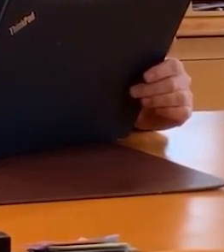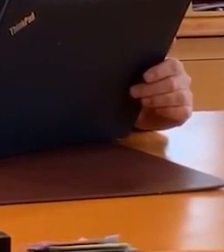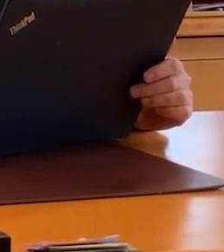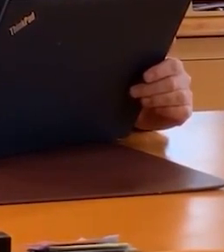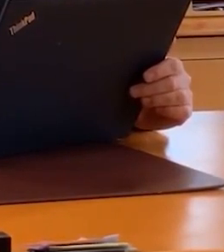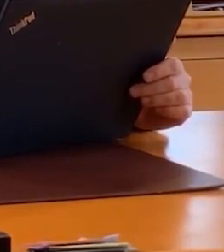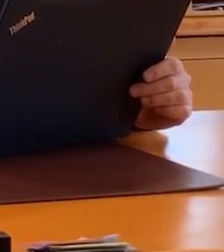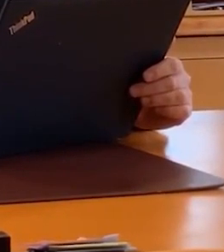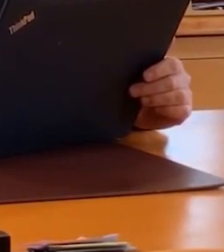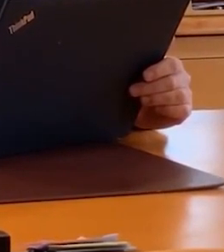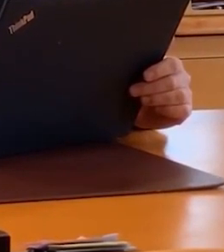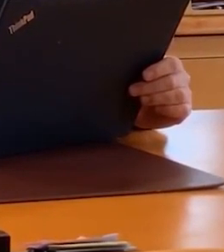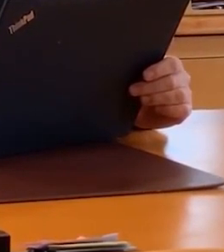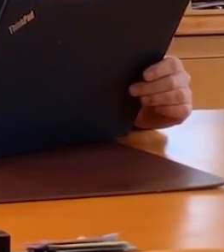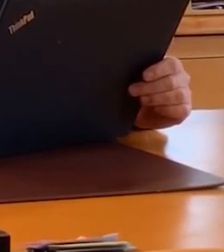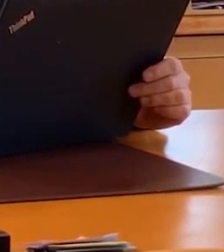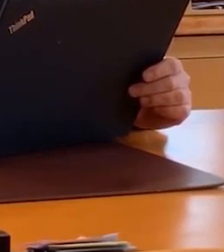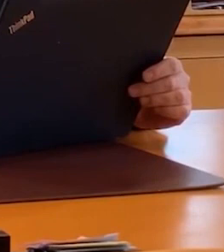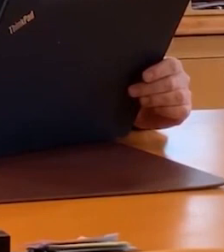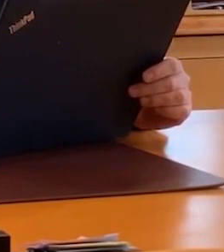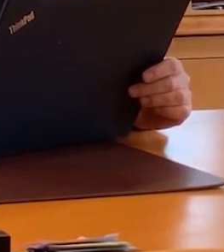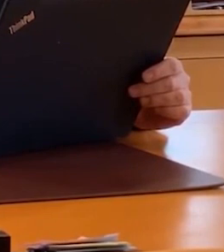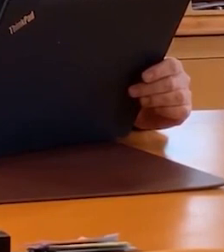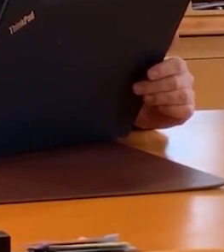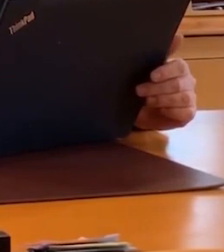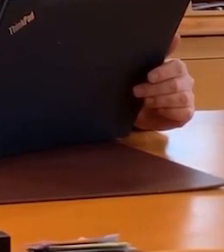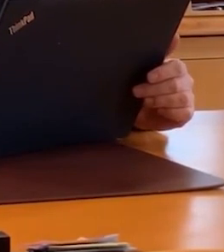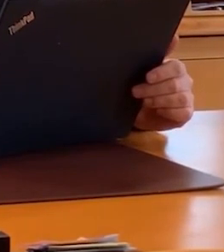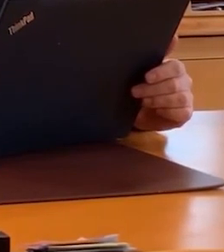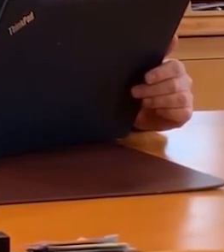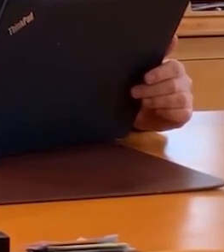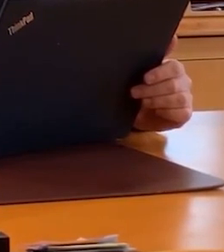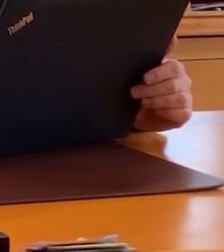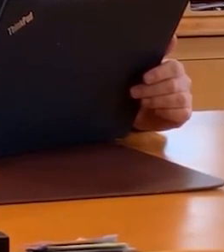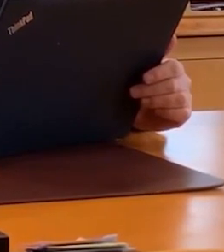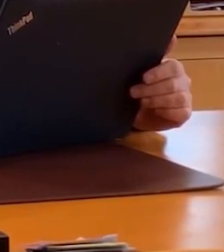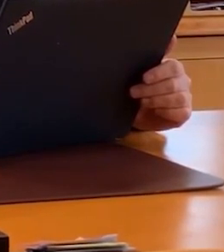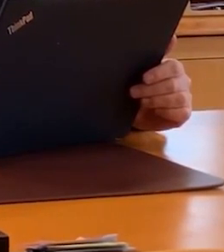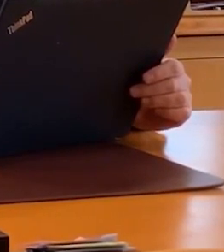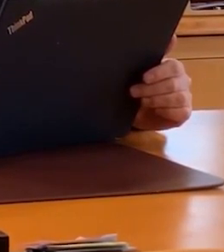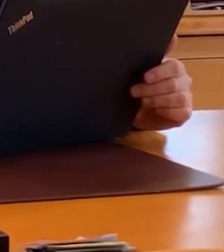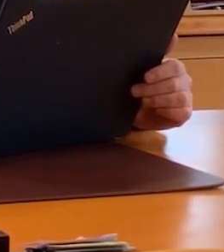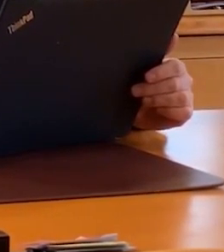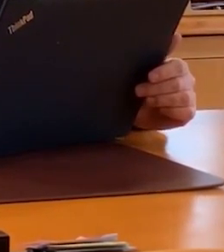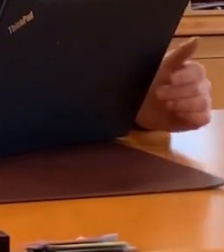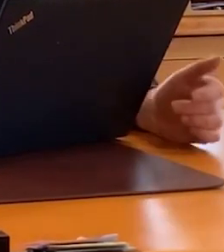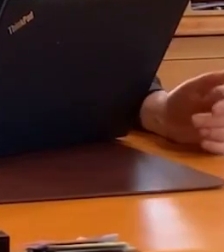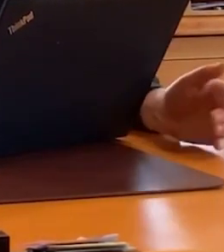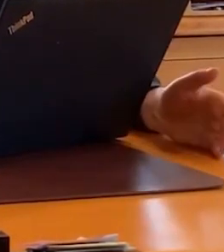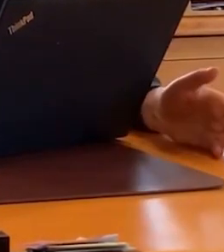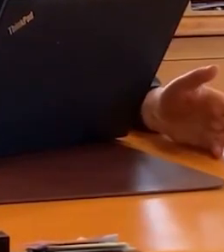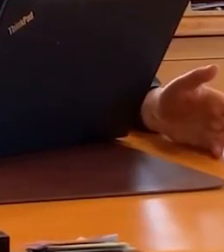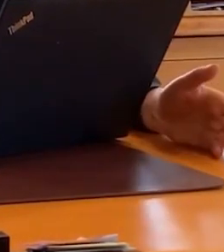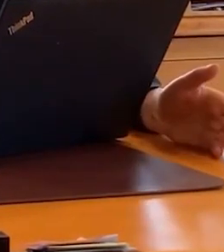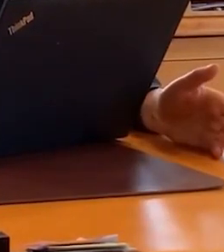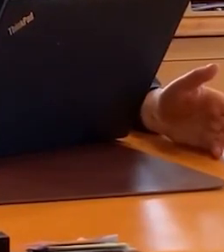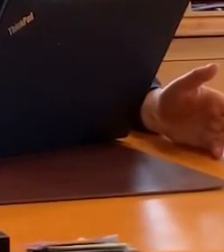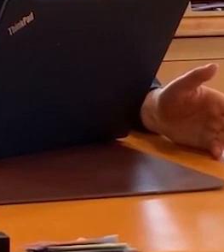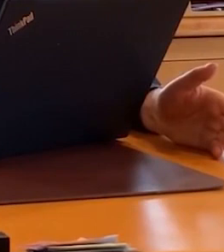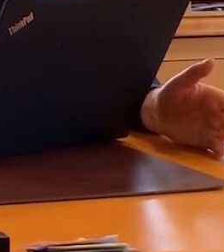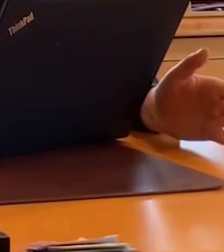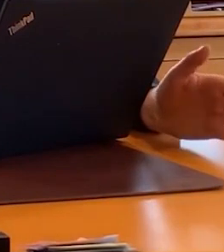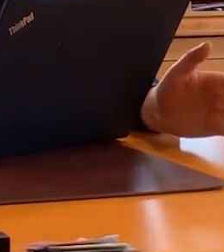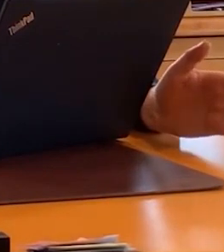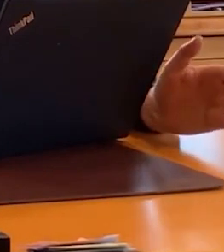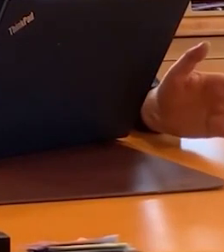insights. Number five, visit your parish church to pray before the Eucharist or go to confession if it remains possible to